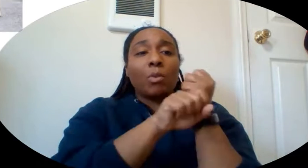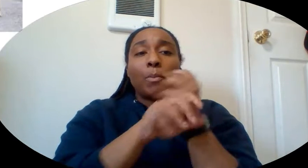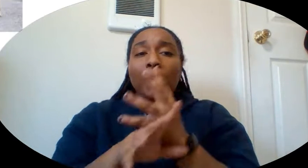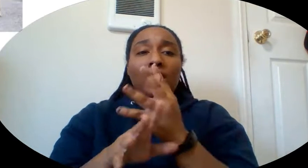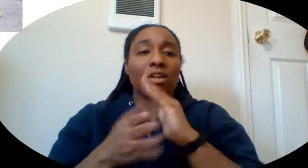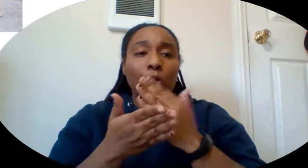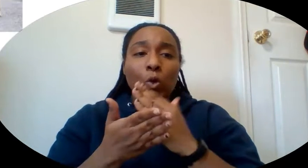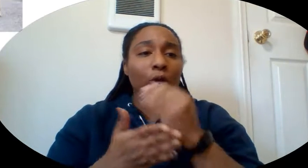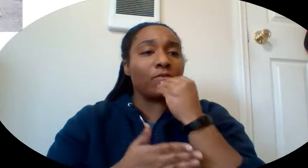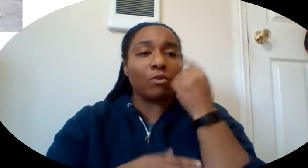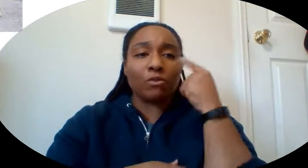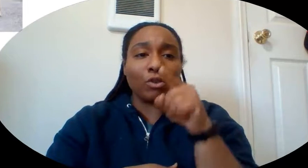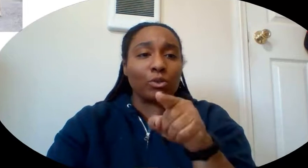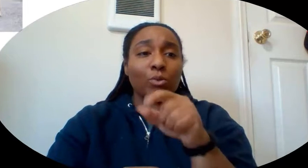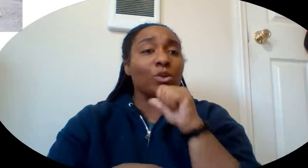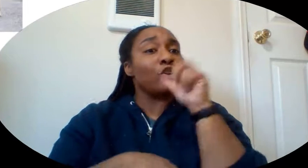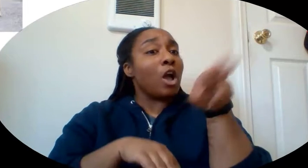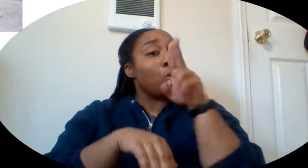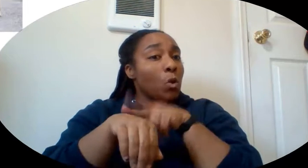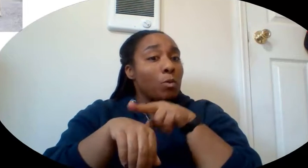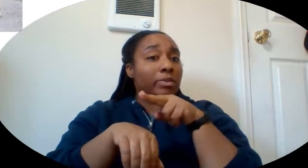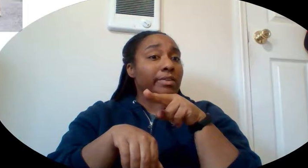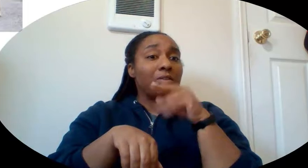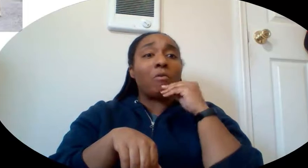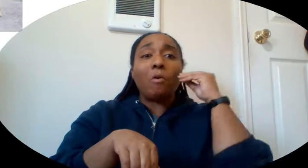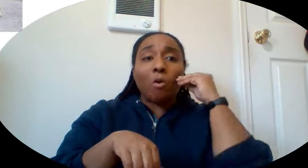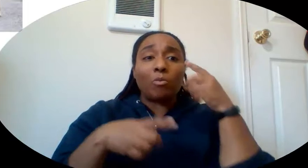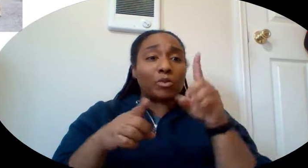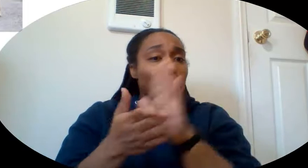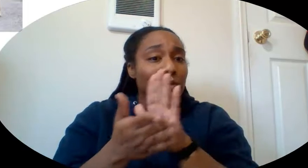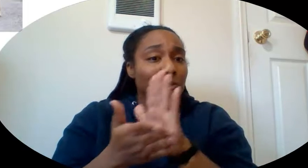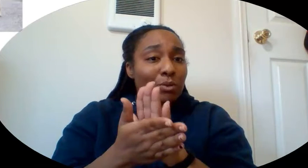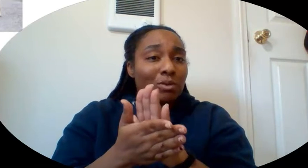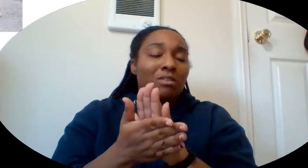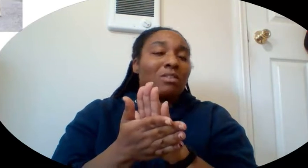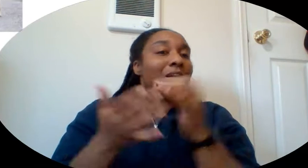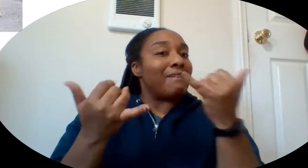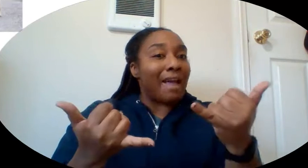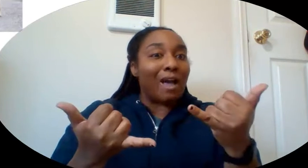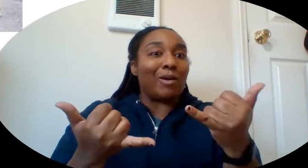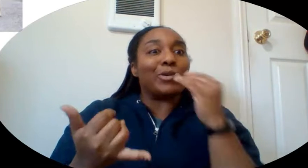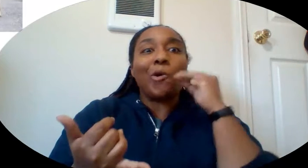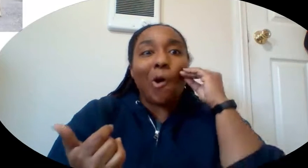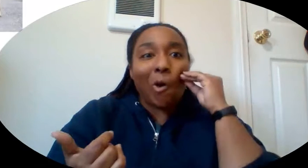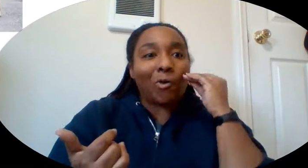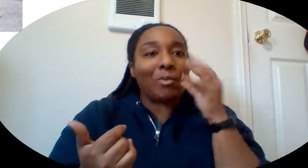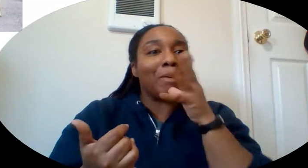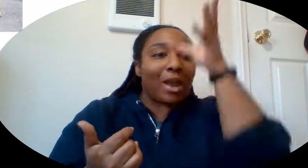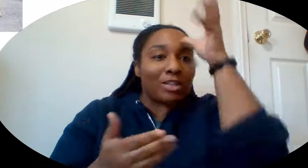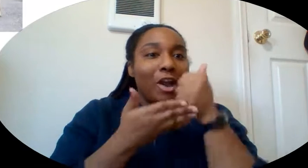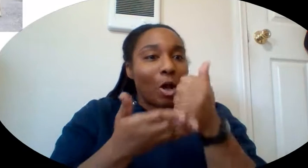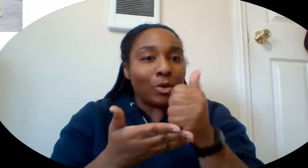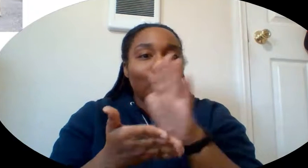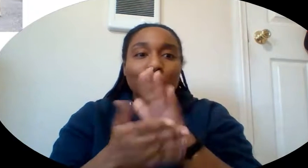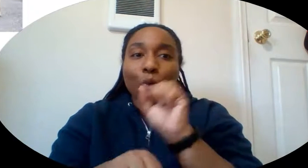normally at home during a school day. They're helping you with your schoolwork, which is challenging. They're encouraging